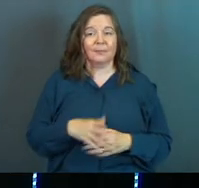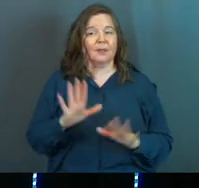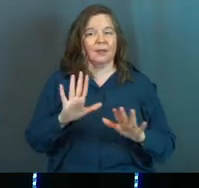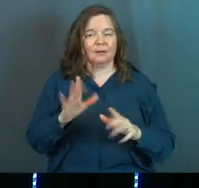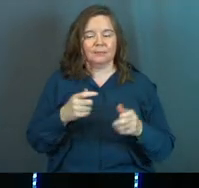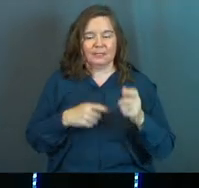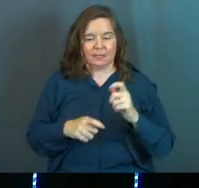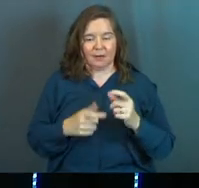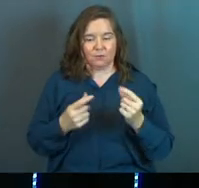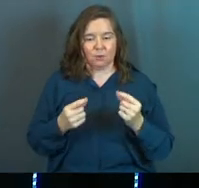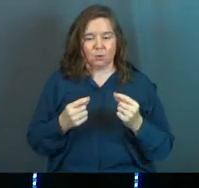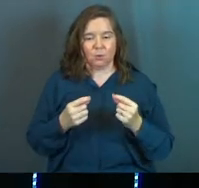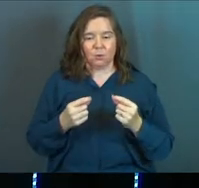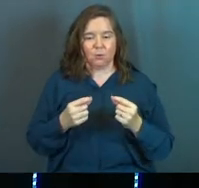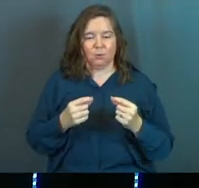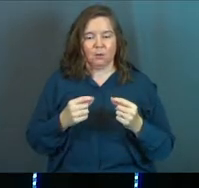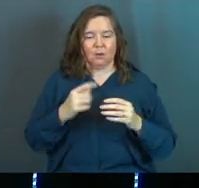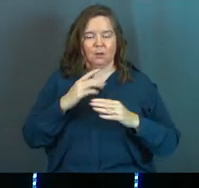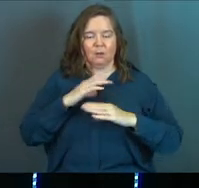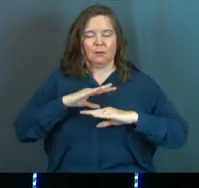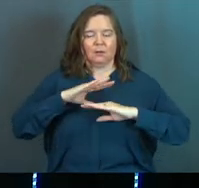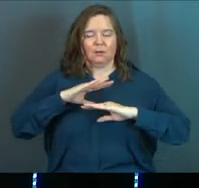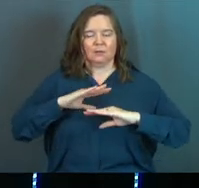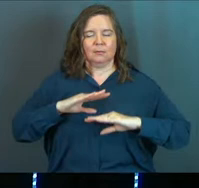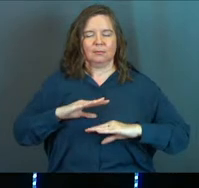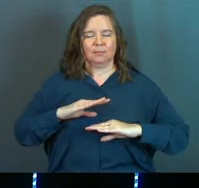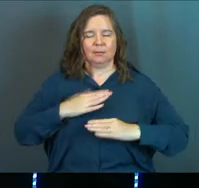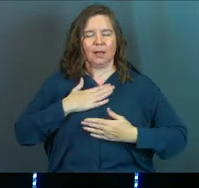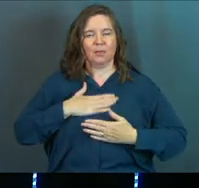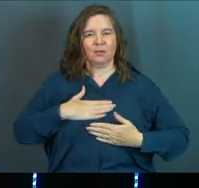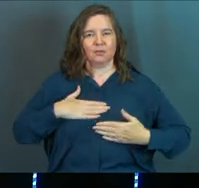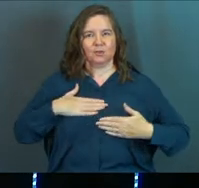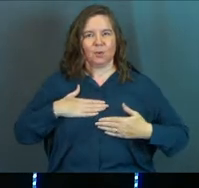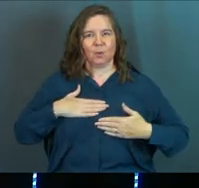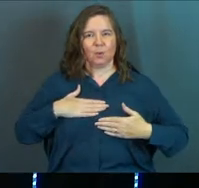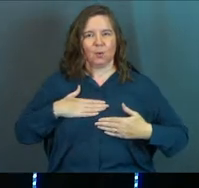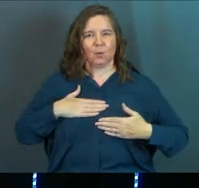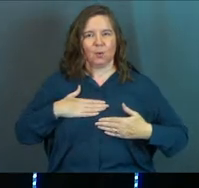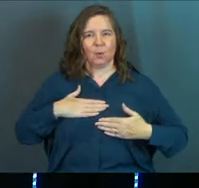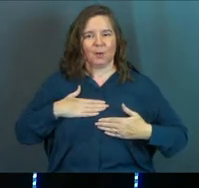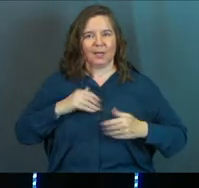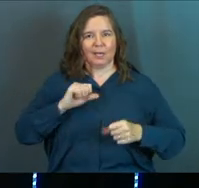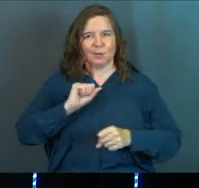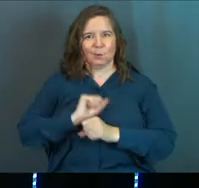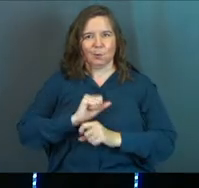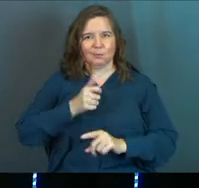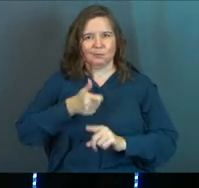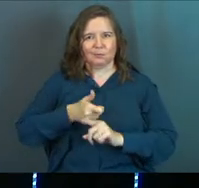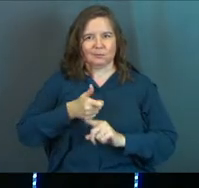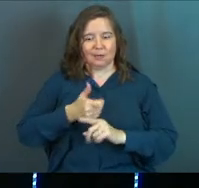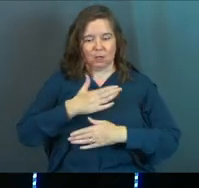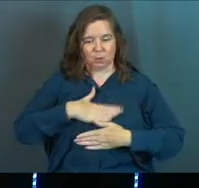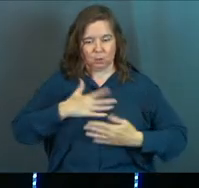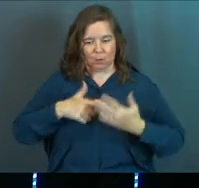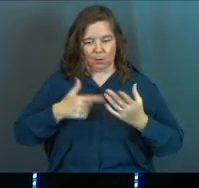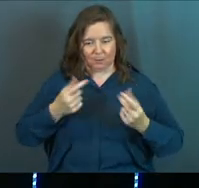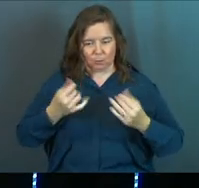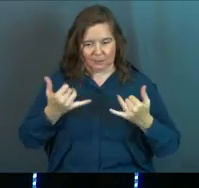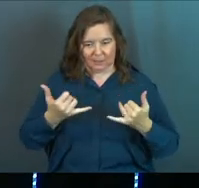Instead of the sanity and the peace and the joy of enjoying what I'm doing today.